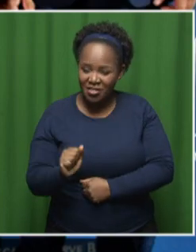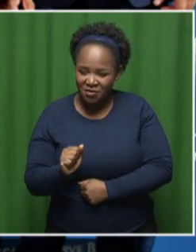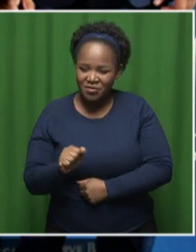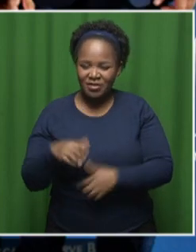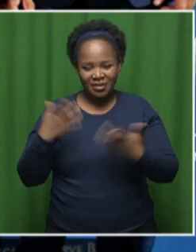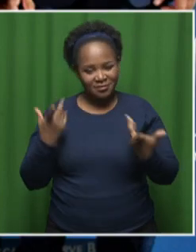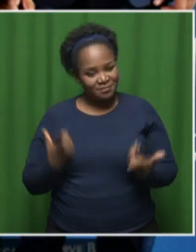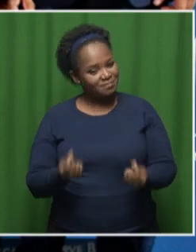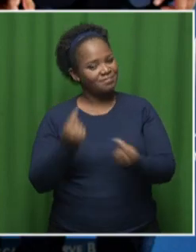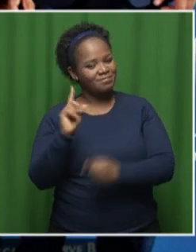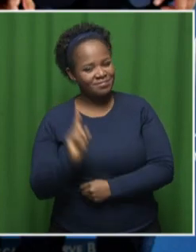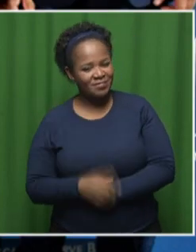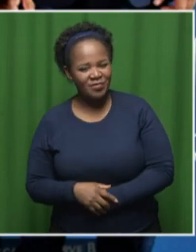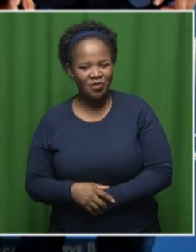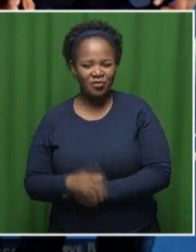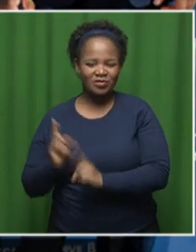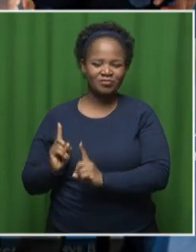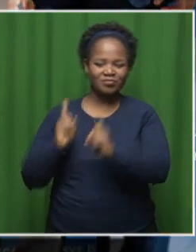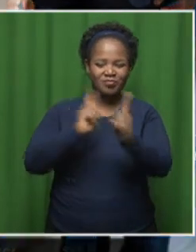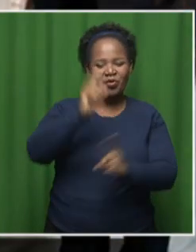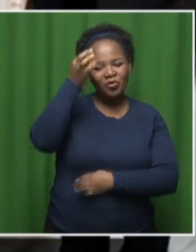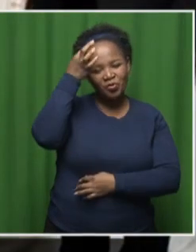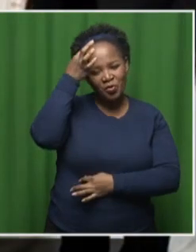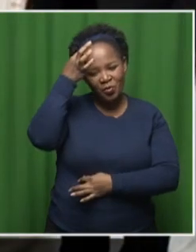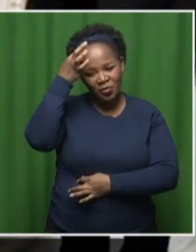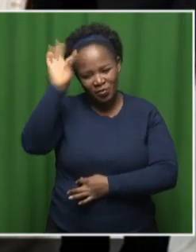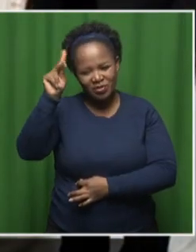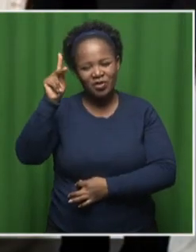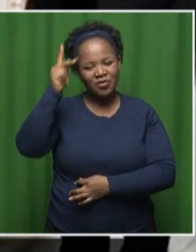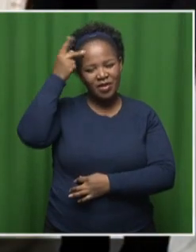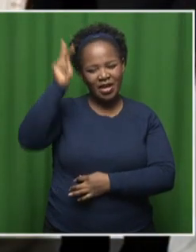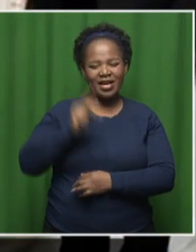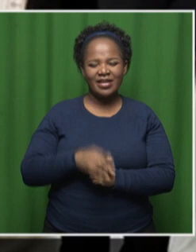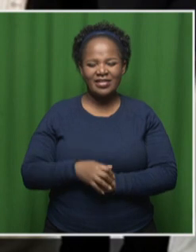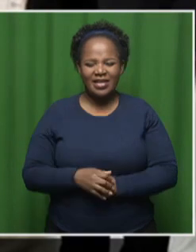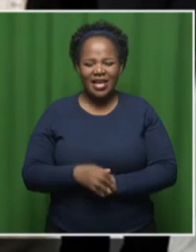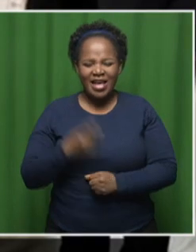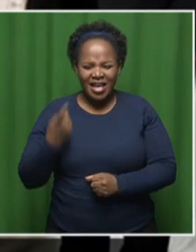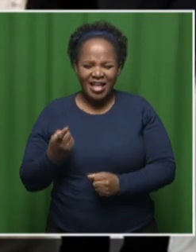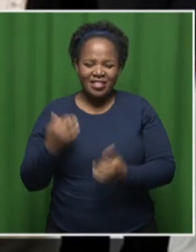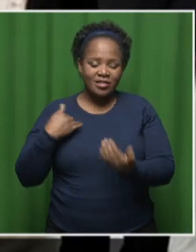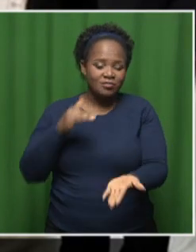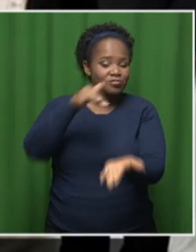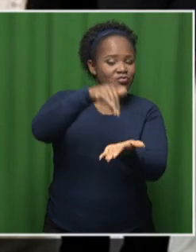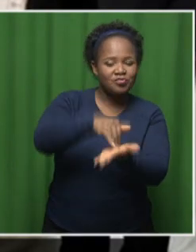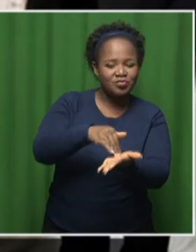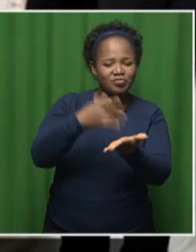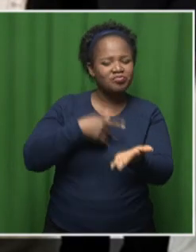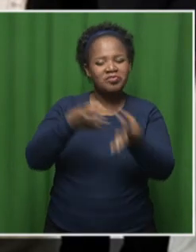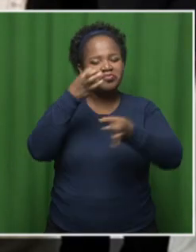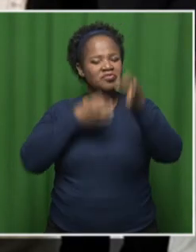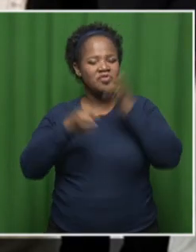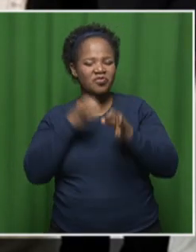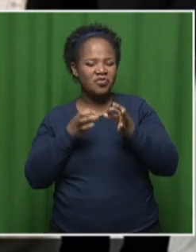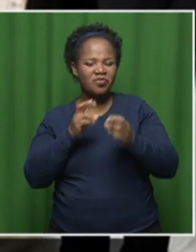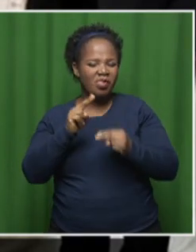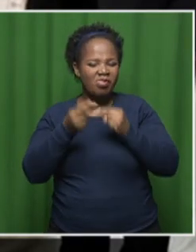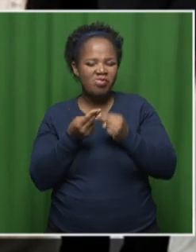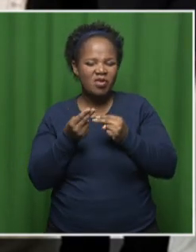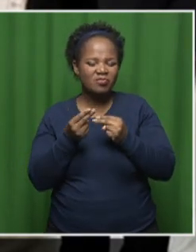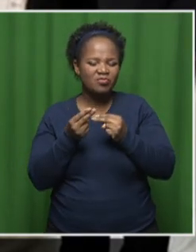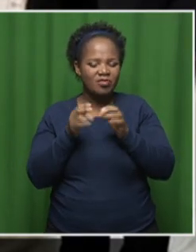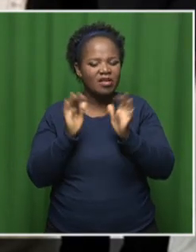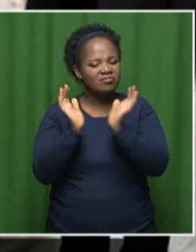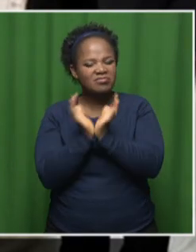Pretoria. And at Pretoria, we were told that we were going to be having a briefing session in which